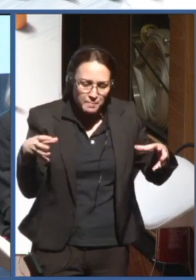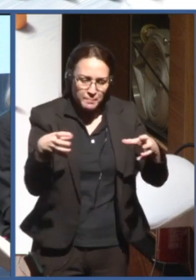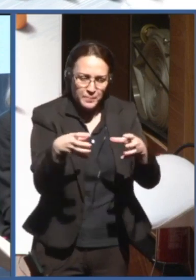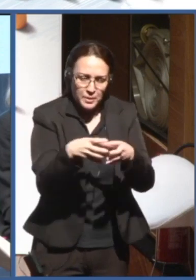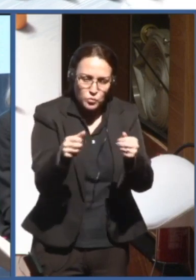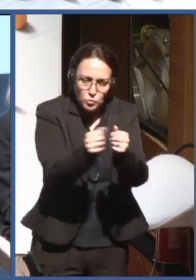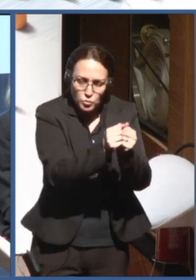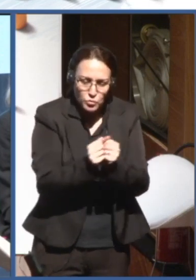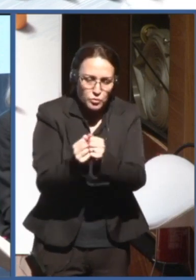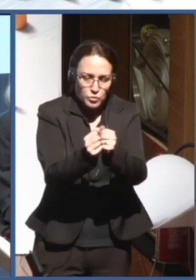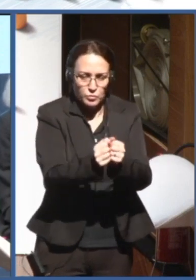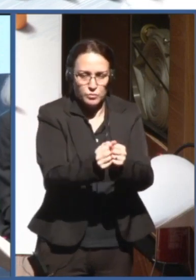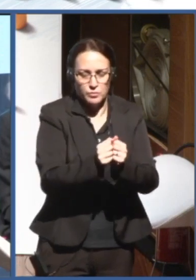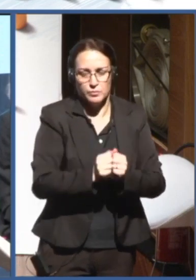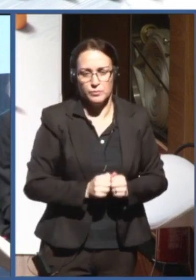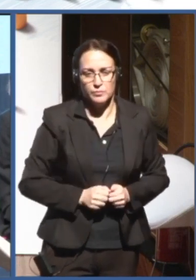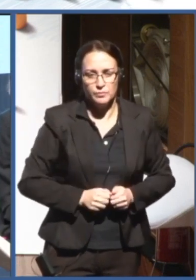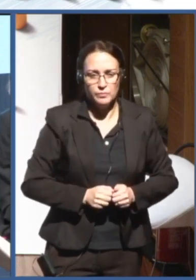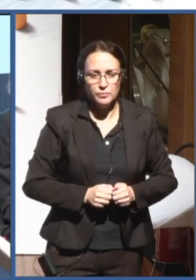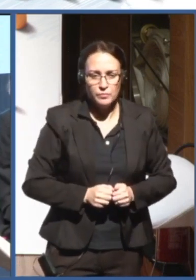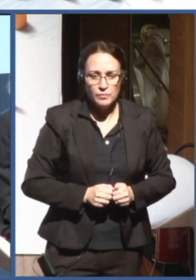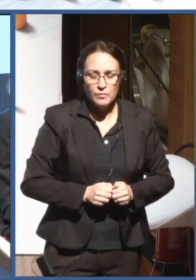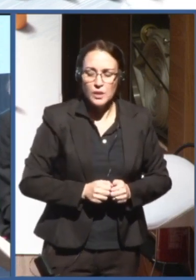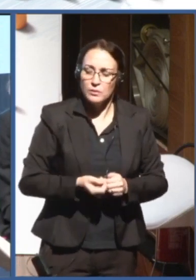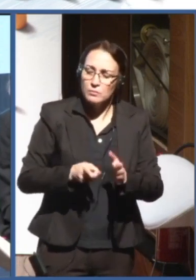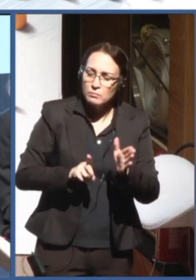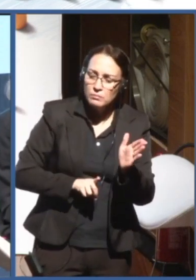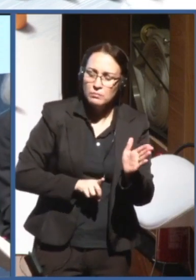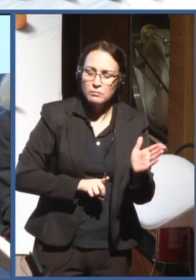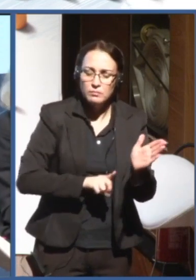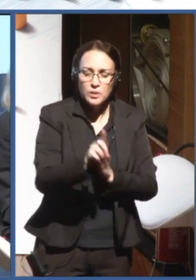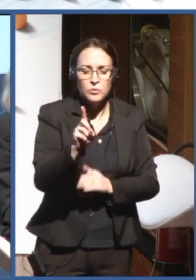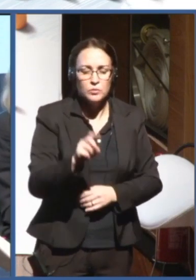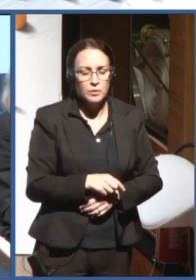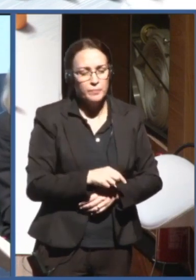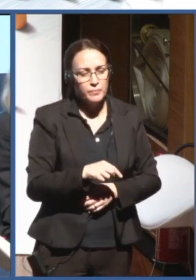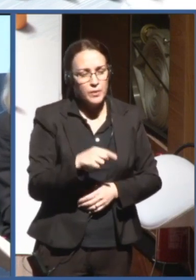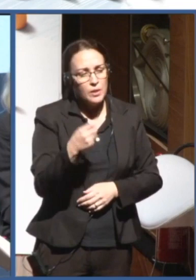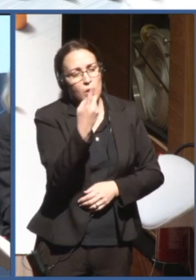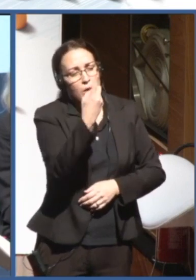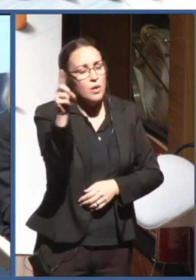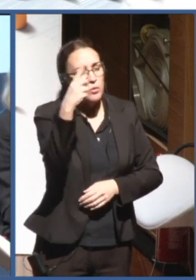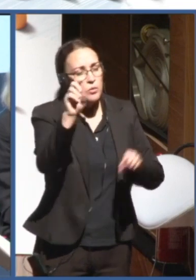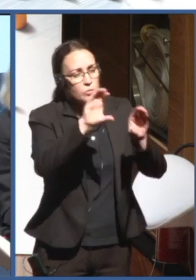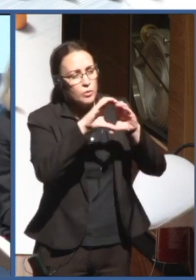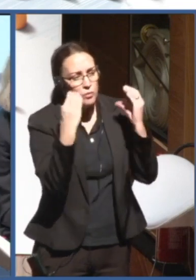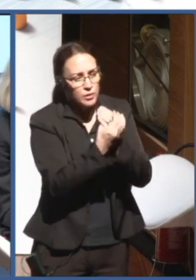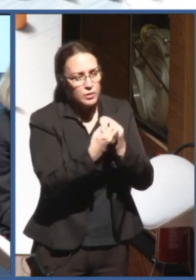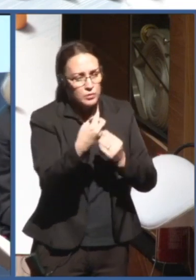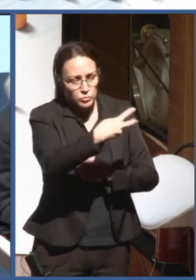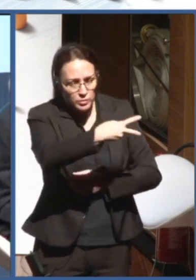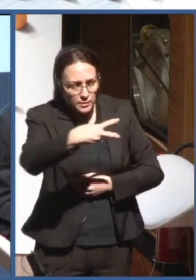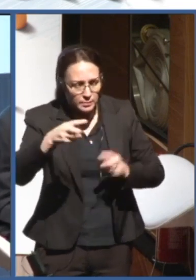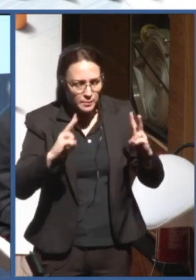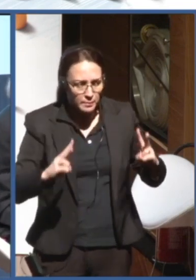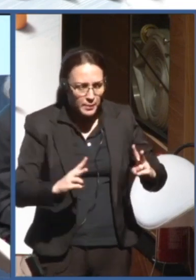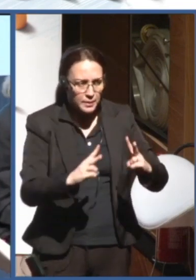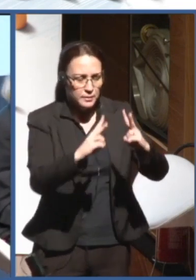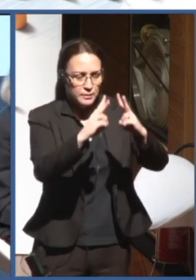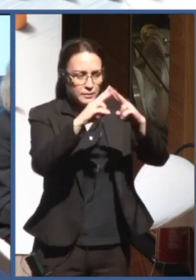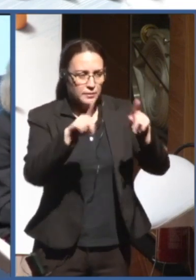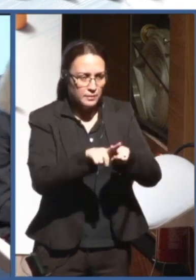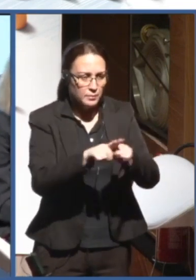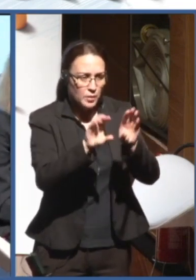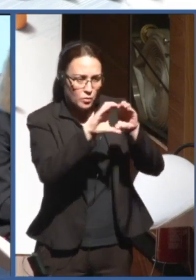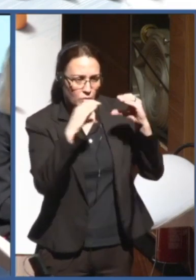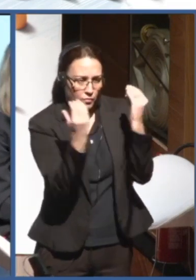you know, during the last General Conference, so two weeks ago in Paris, we had the General Conference of UNESCO, and one of the